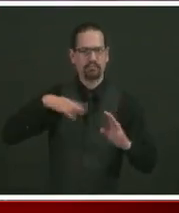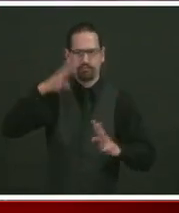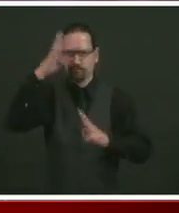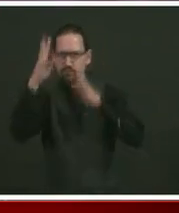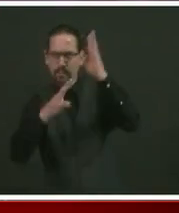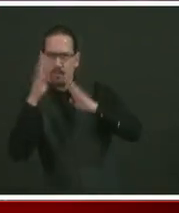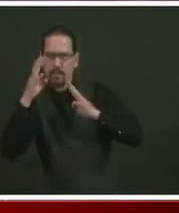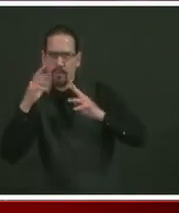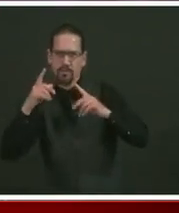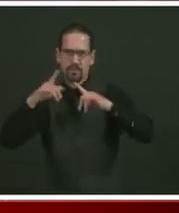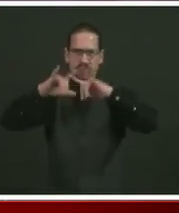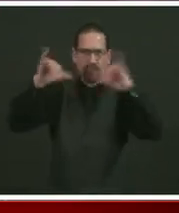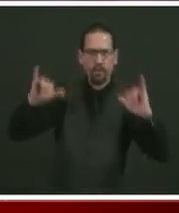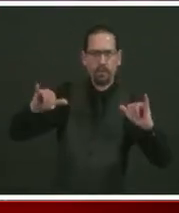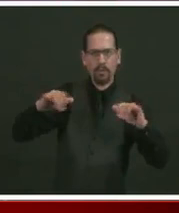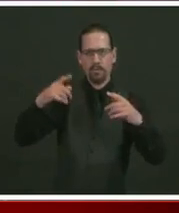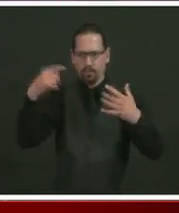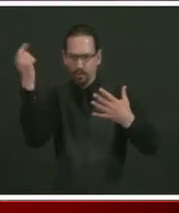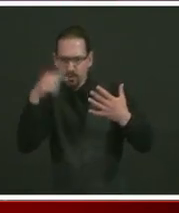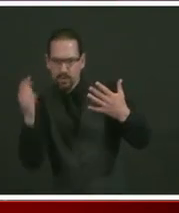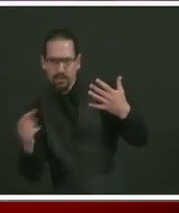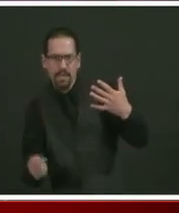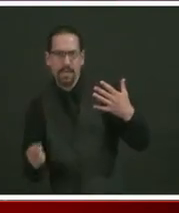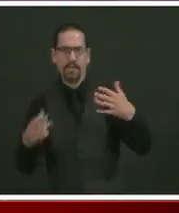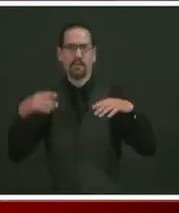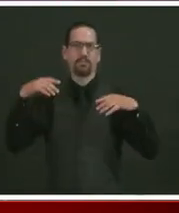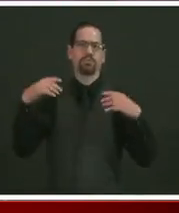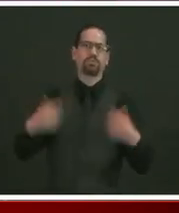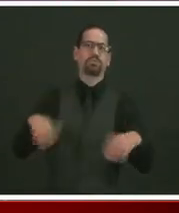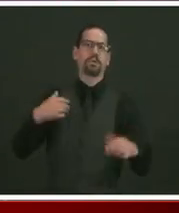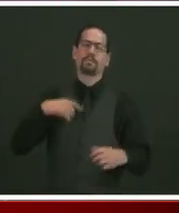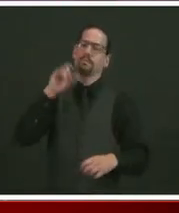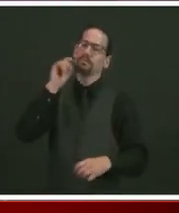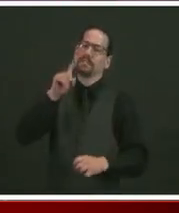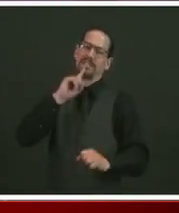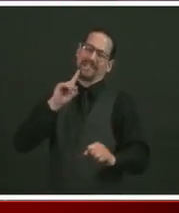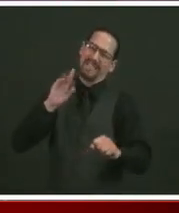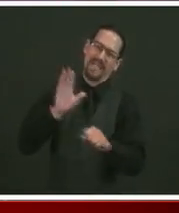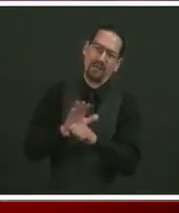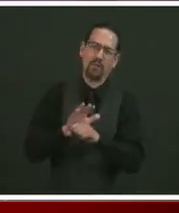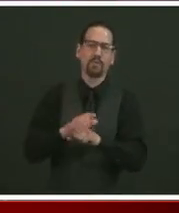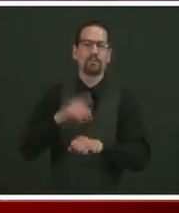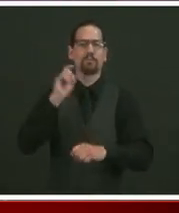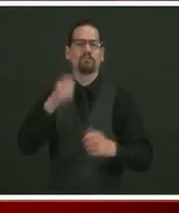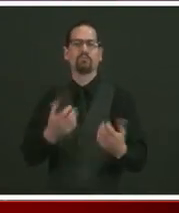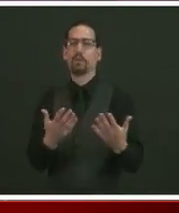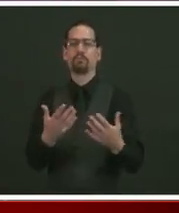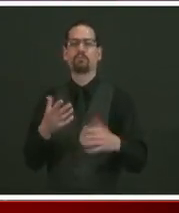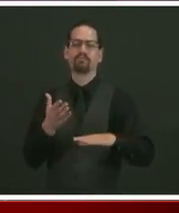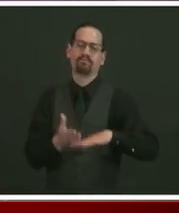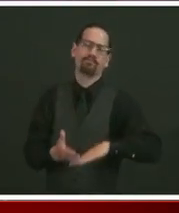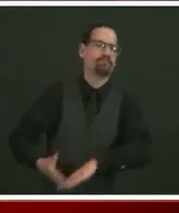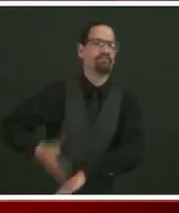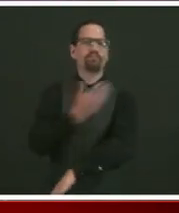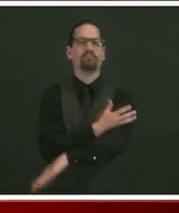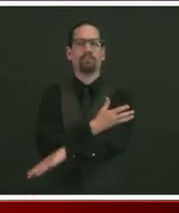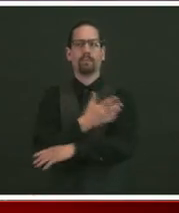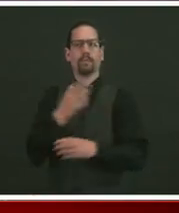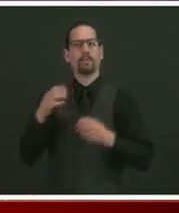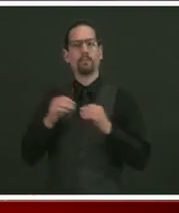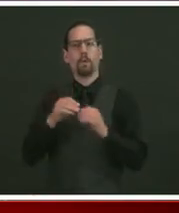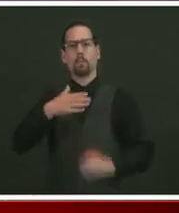now when we get to, we are committed to it, we need to strengthen our health care system. We need to strengthen all areas of our economy.